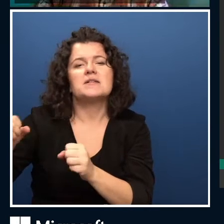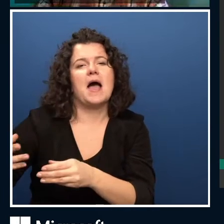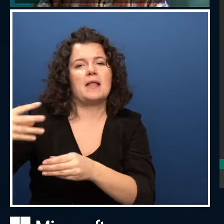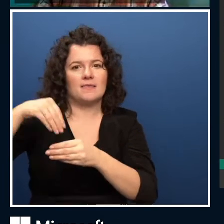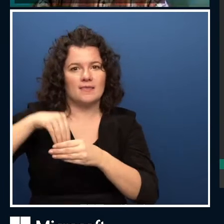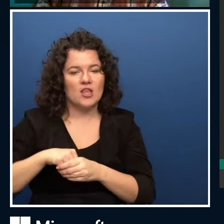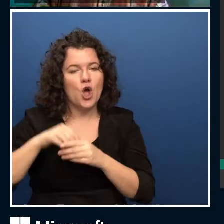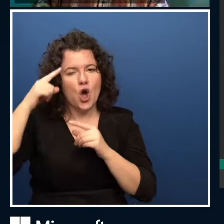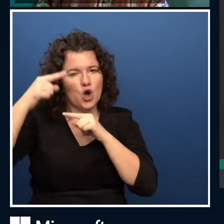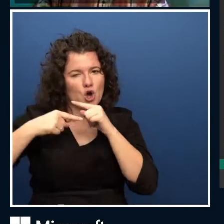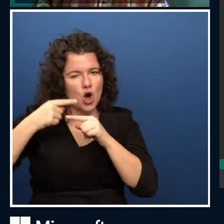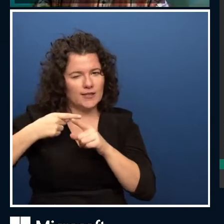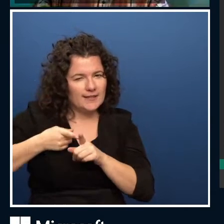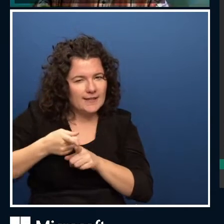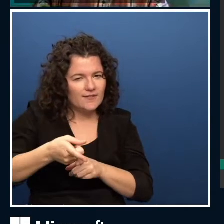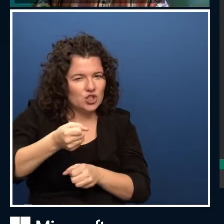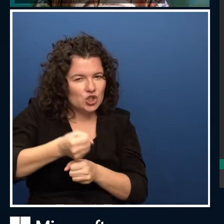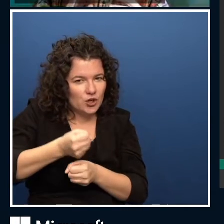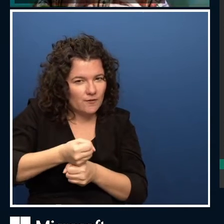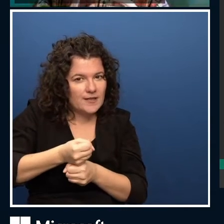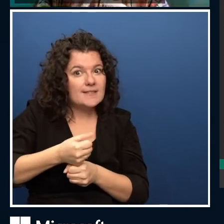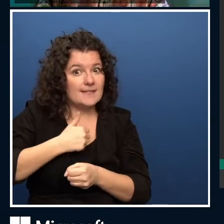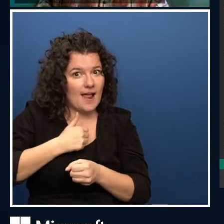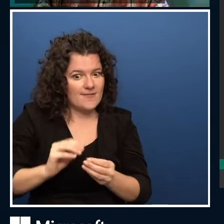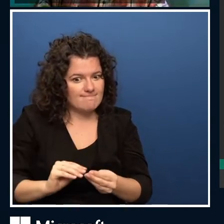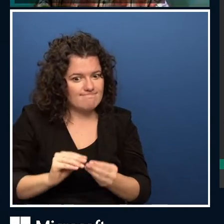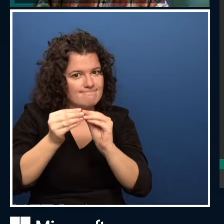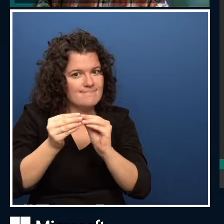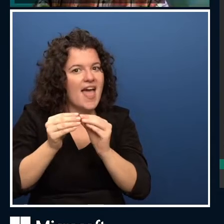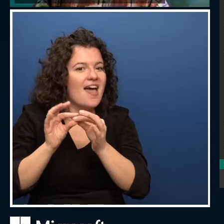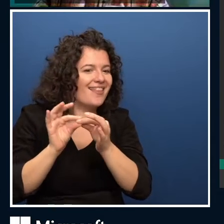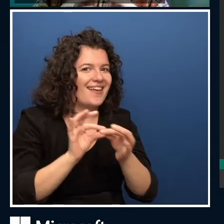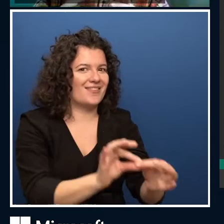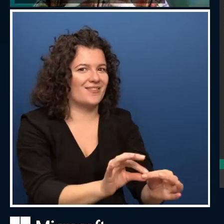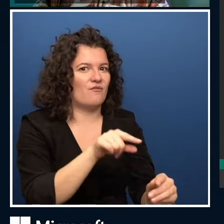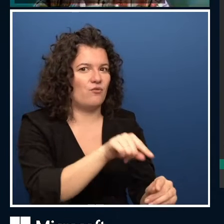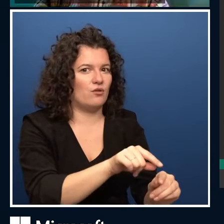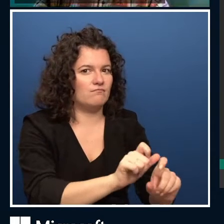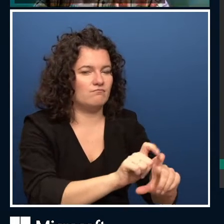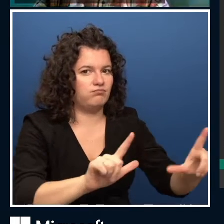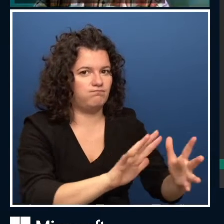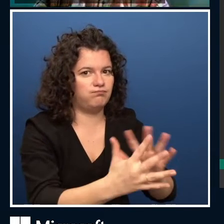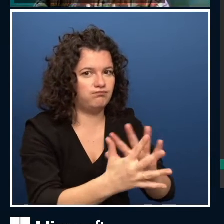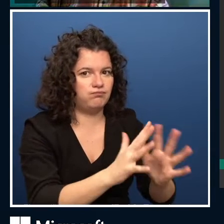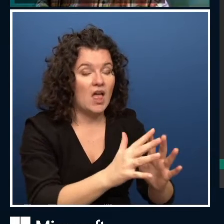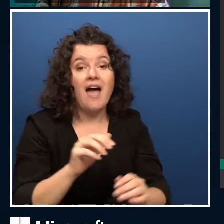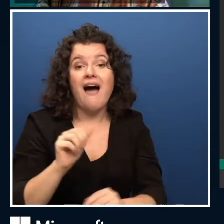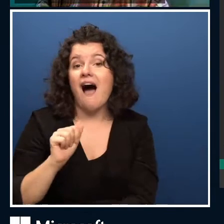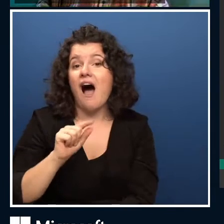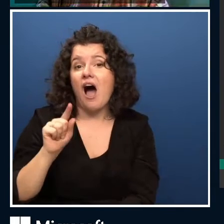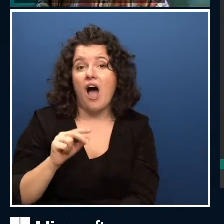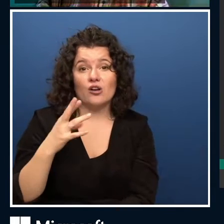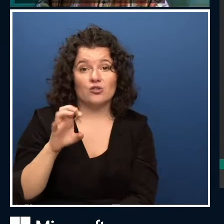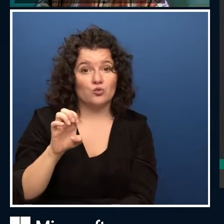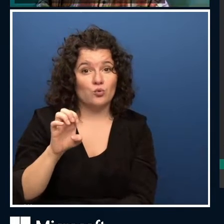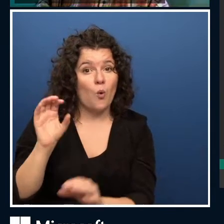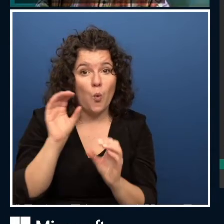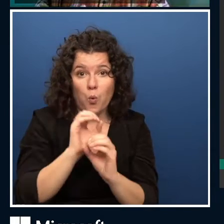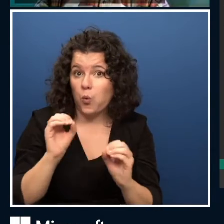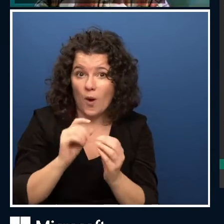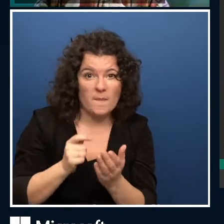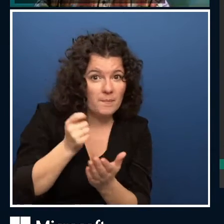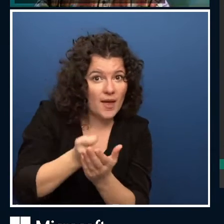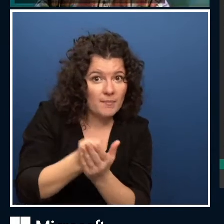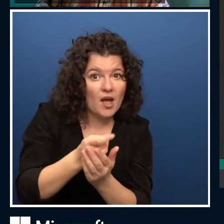key and the URL. If you don't have Azure subscription, if you're a student, are lucky you can get Azure subscription